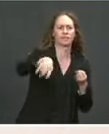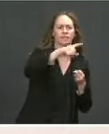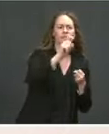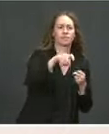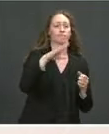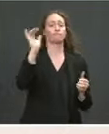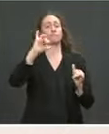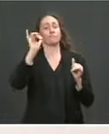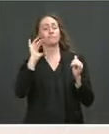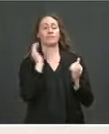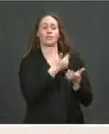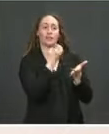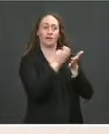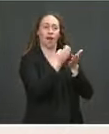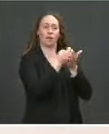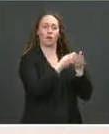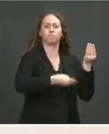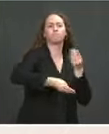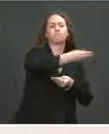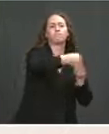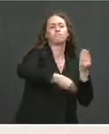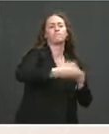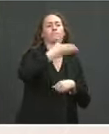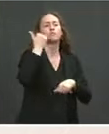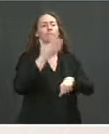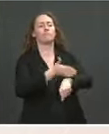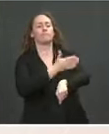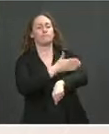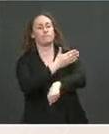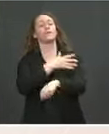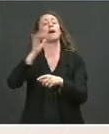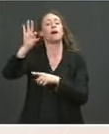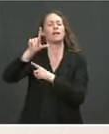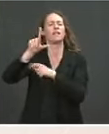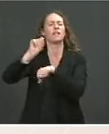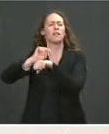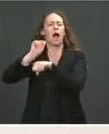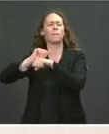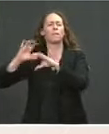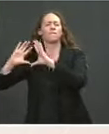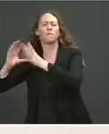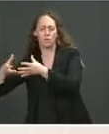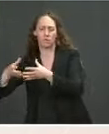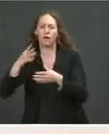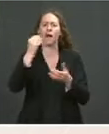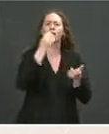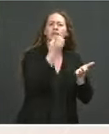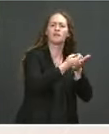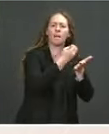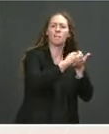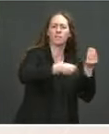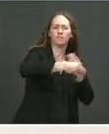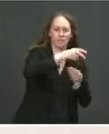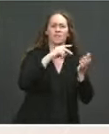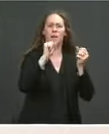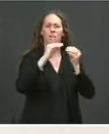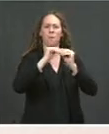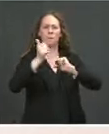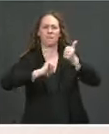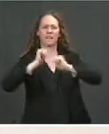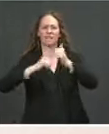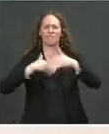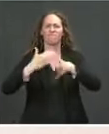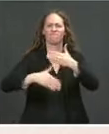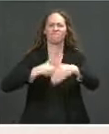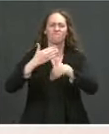boosting labor force participation and future economic competitiveness, making among the most cost-effective measures to boost our long-term